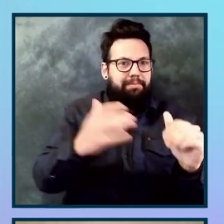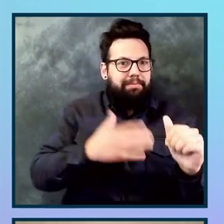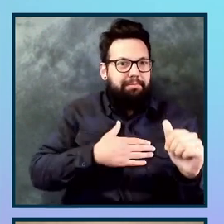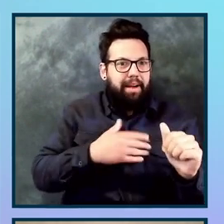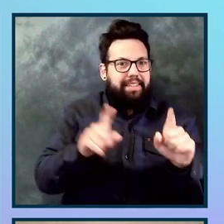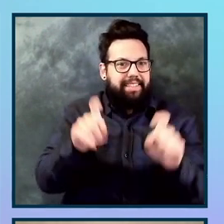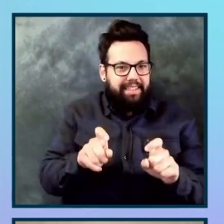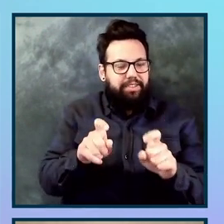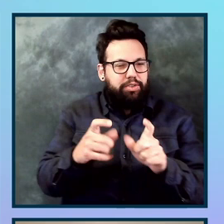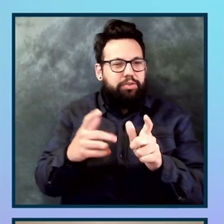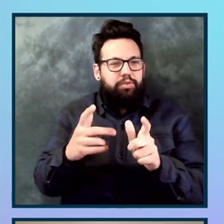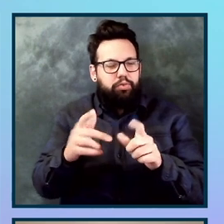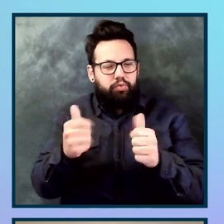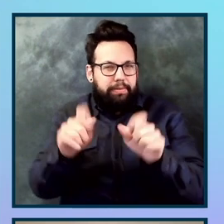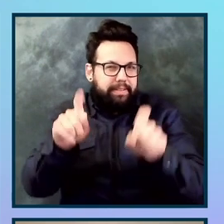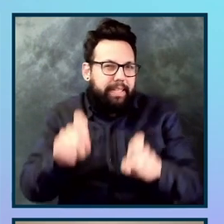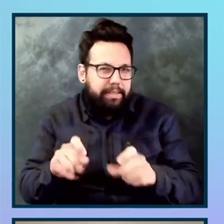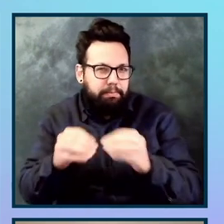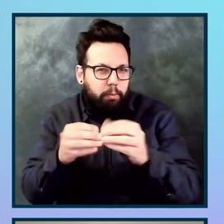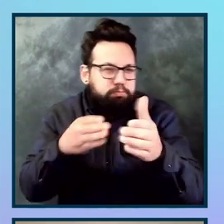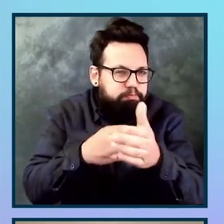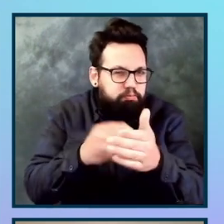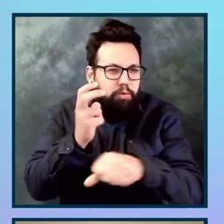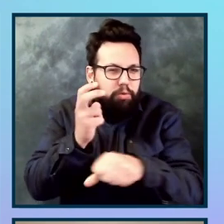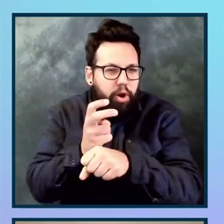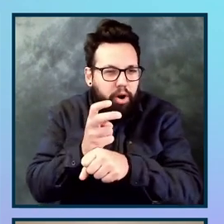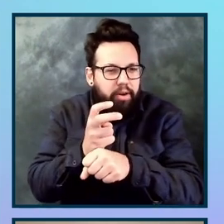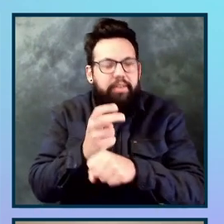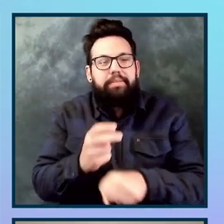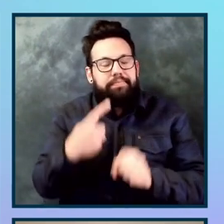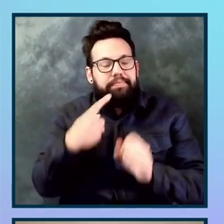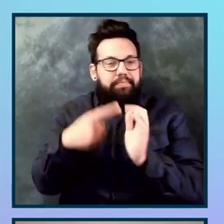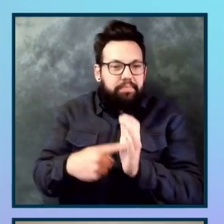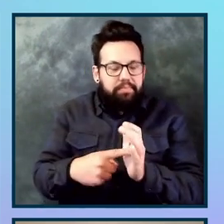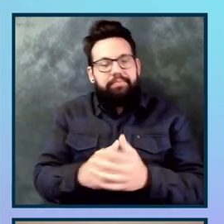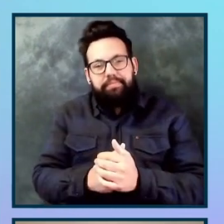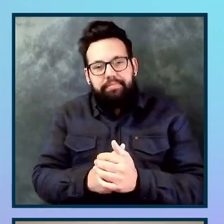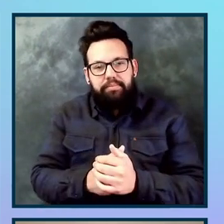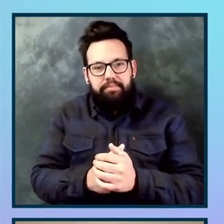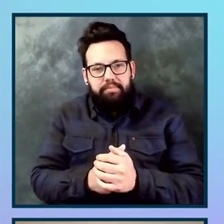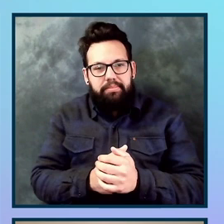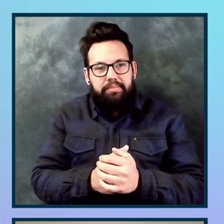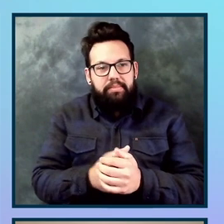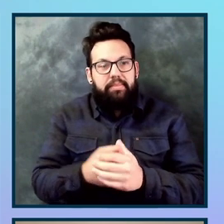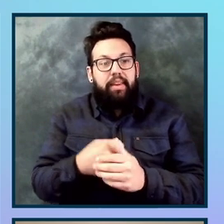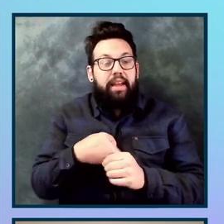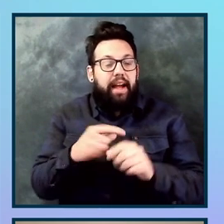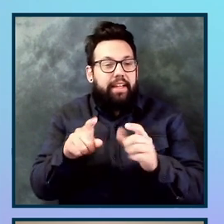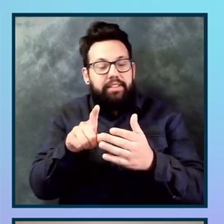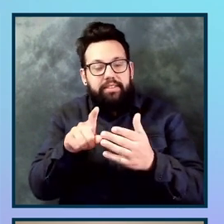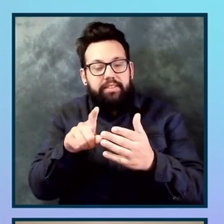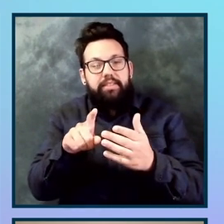So instead of just relying on the, the modifier class, I'm going to actually make an assertion. The, um, checkbox.get